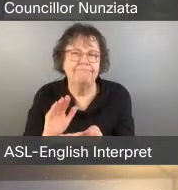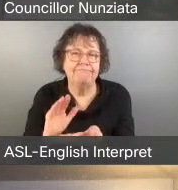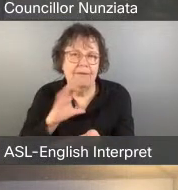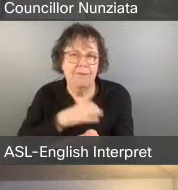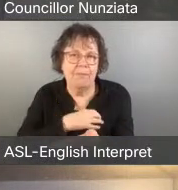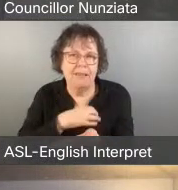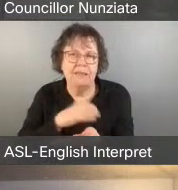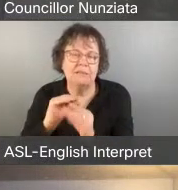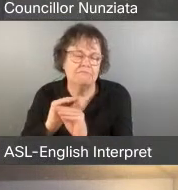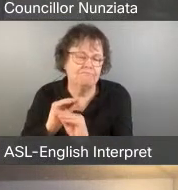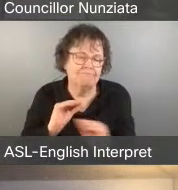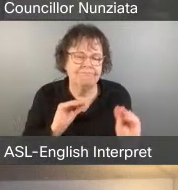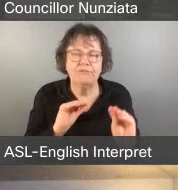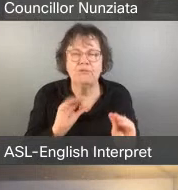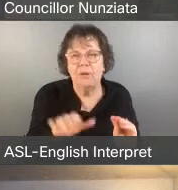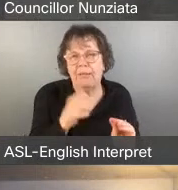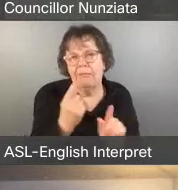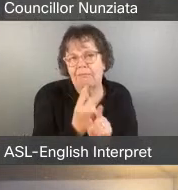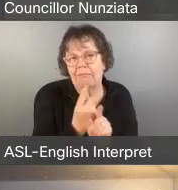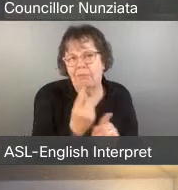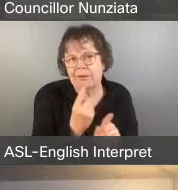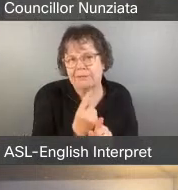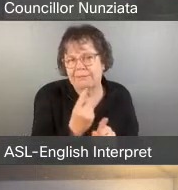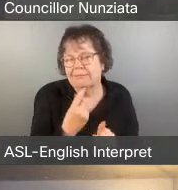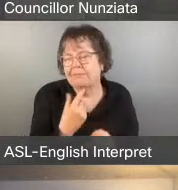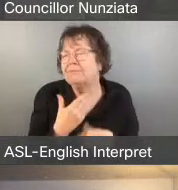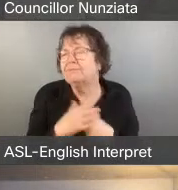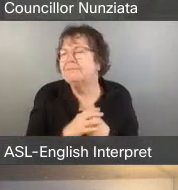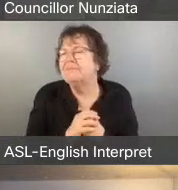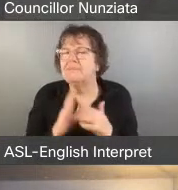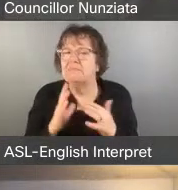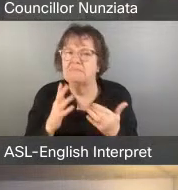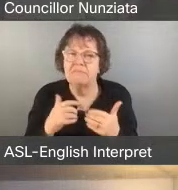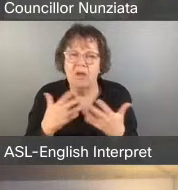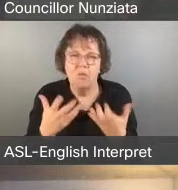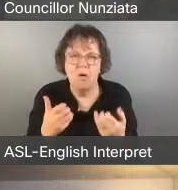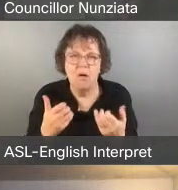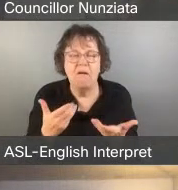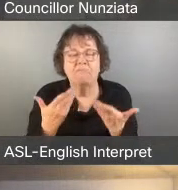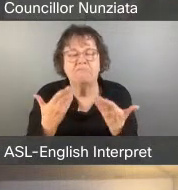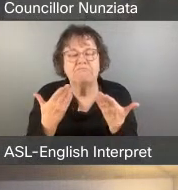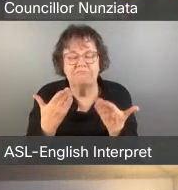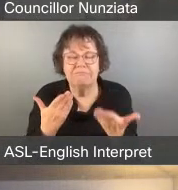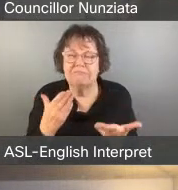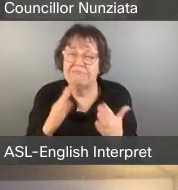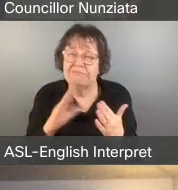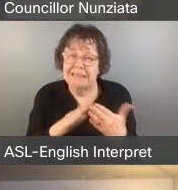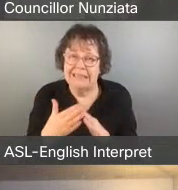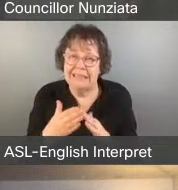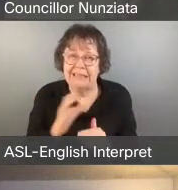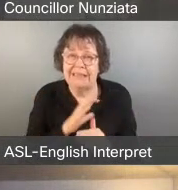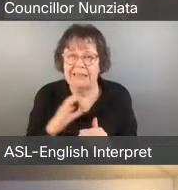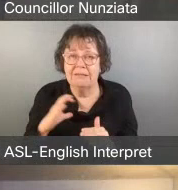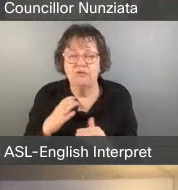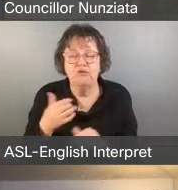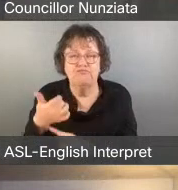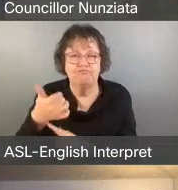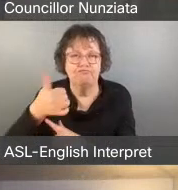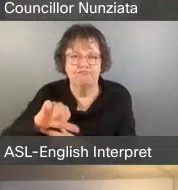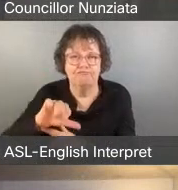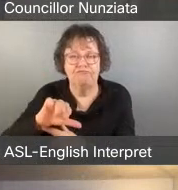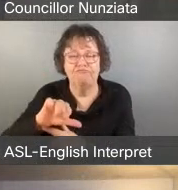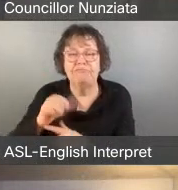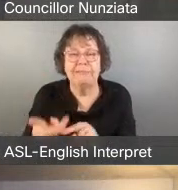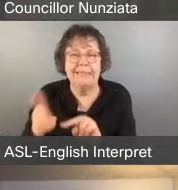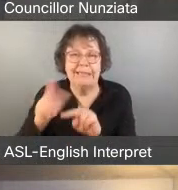Progress Toronto. I would like City Council to reject the $24.8 million increase to the Toronto Police